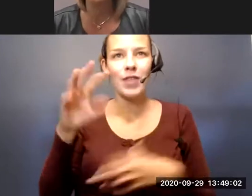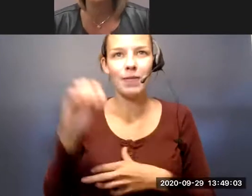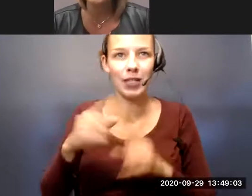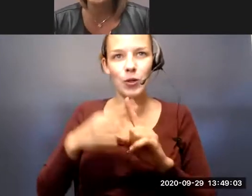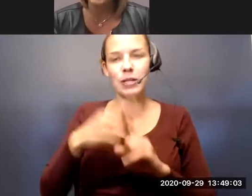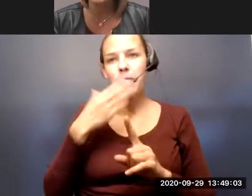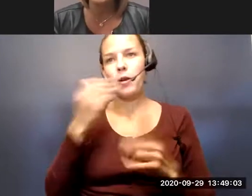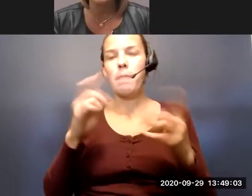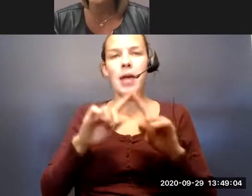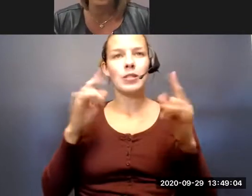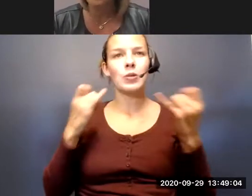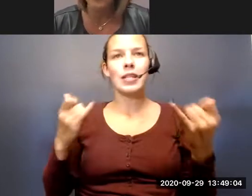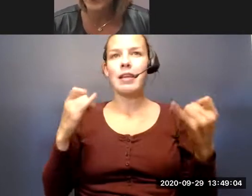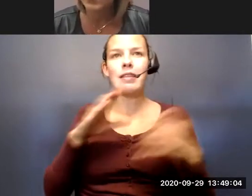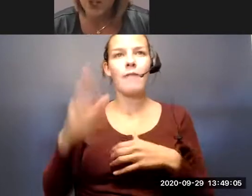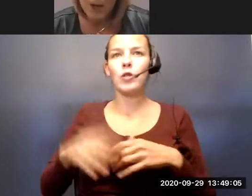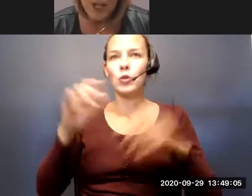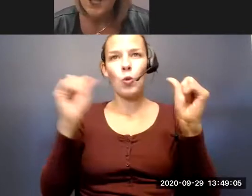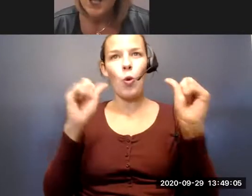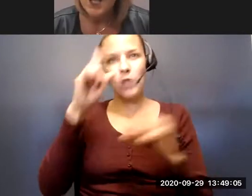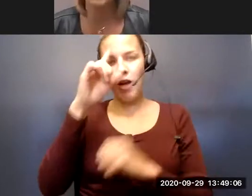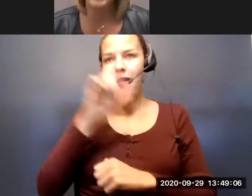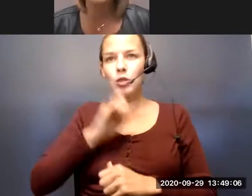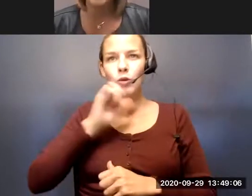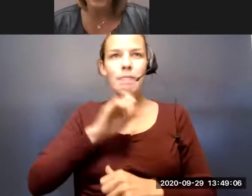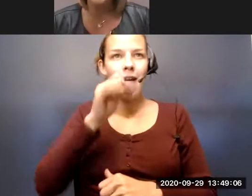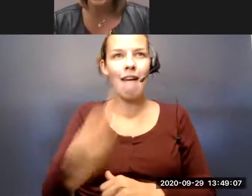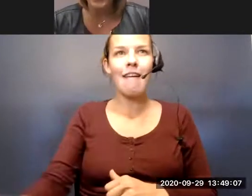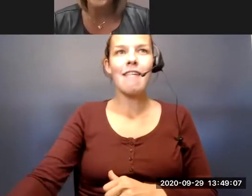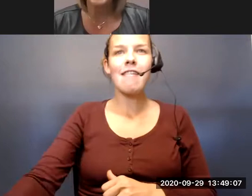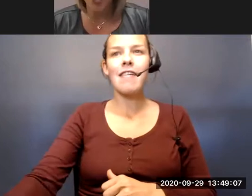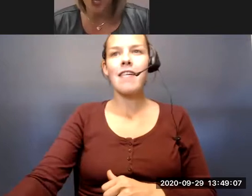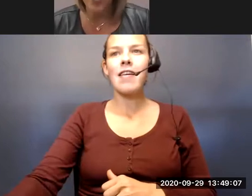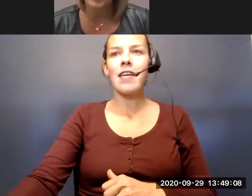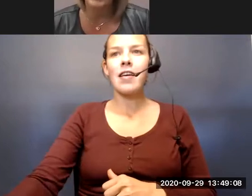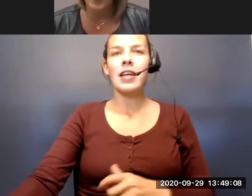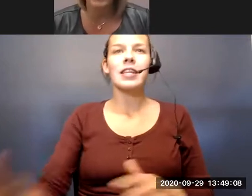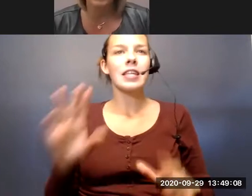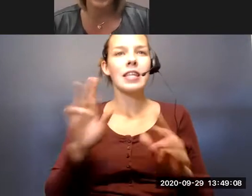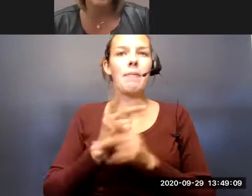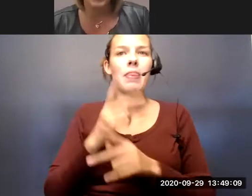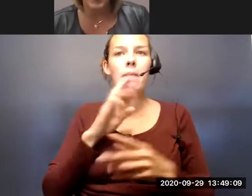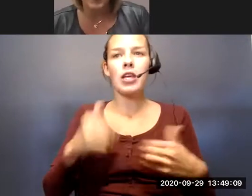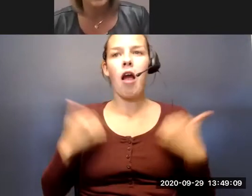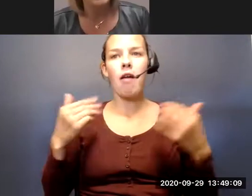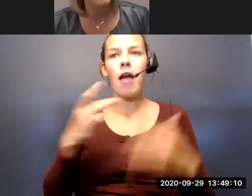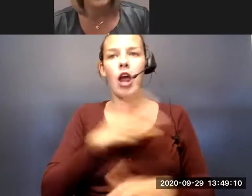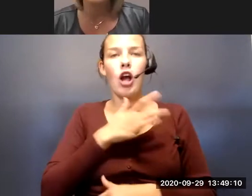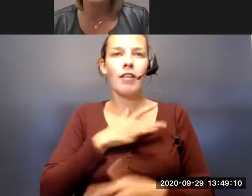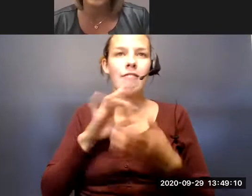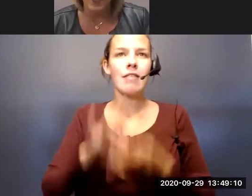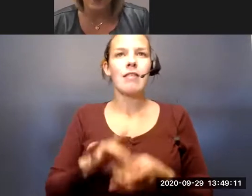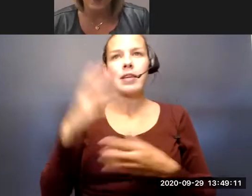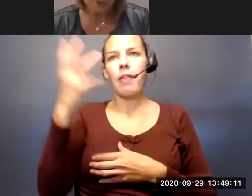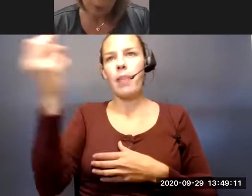But I was told today it's never too cold for ice cream. So keeping folks young at heart, again, keeping them connected, getting them out